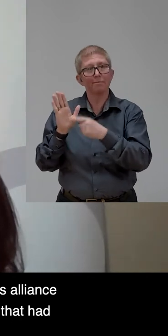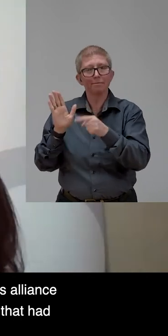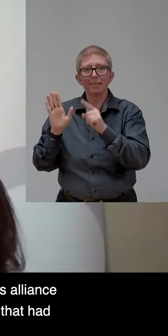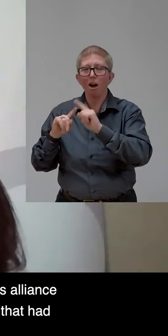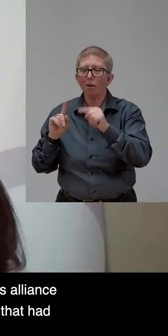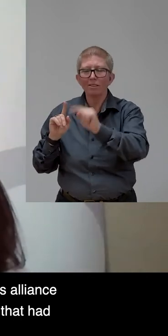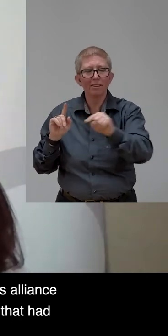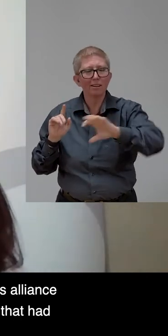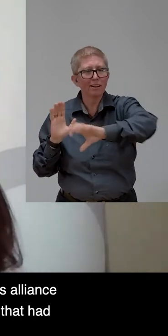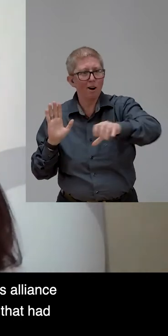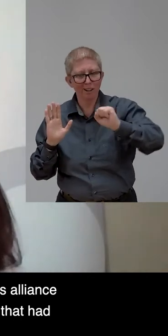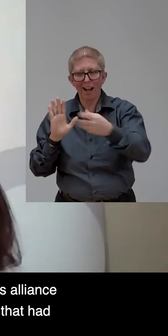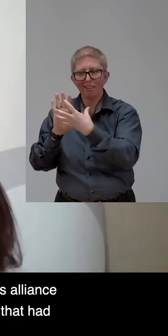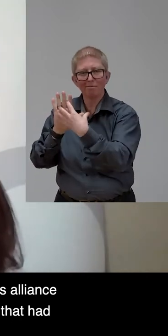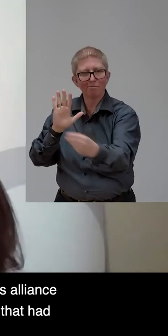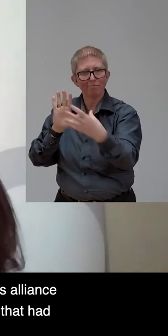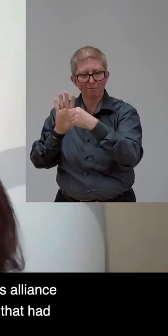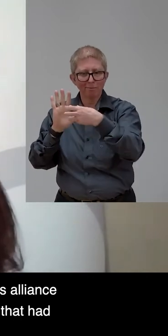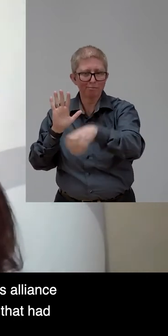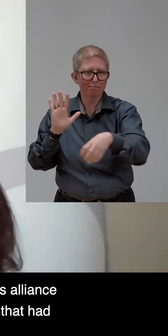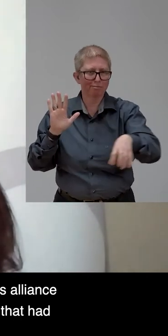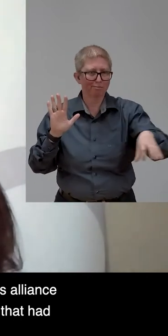in Chile.